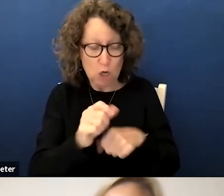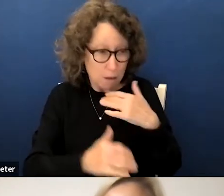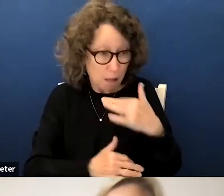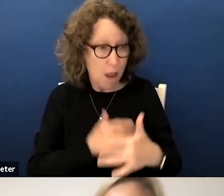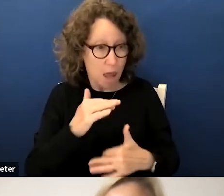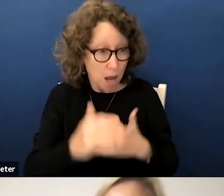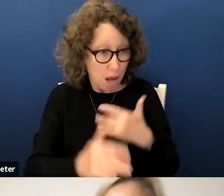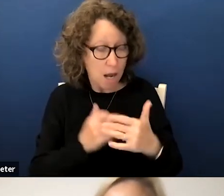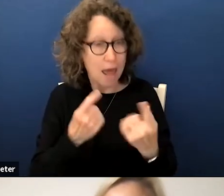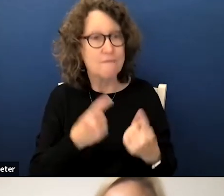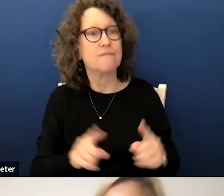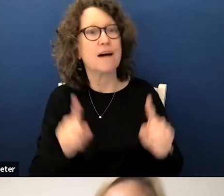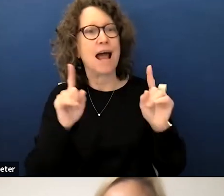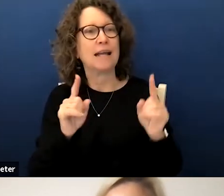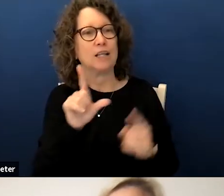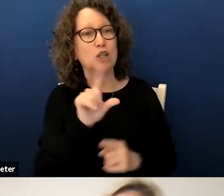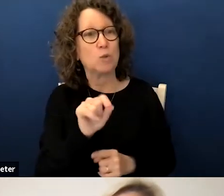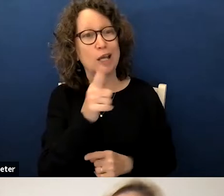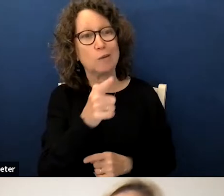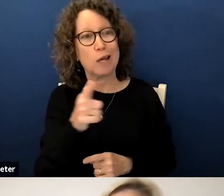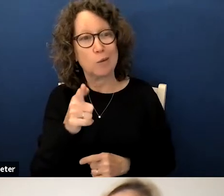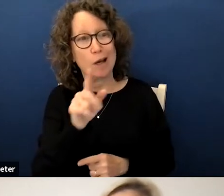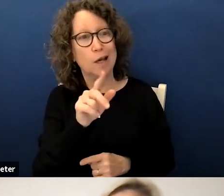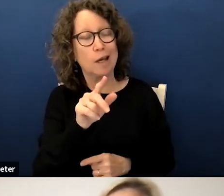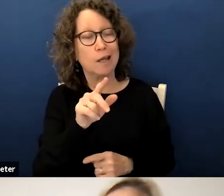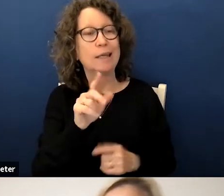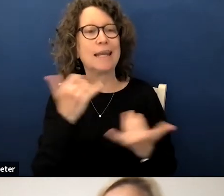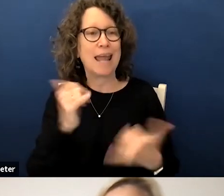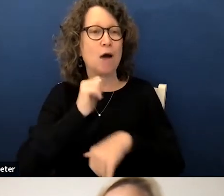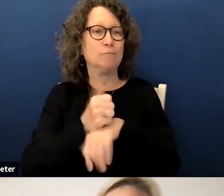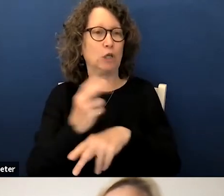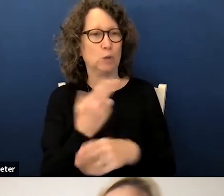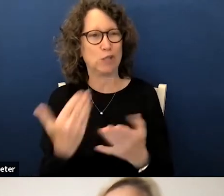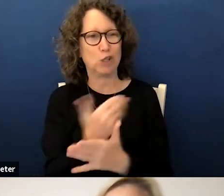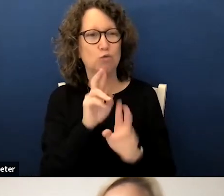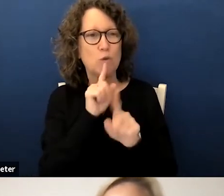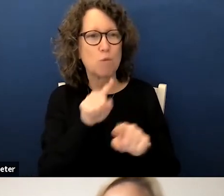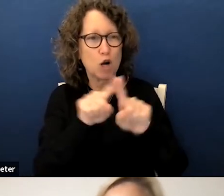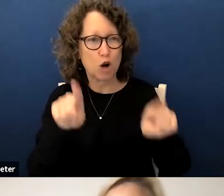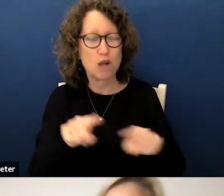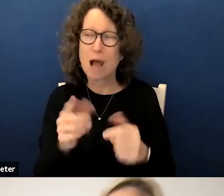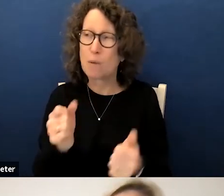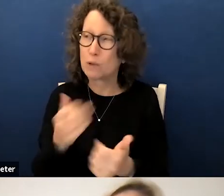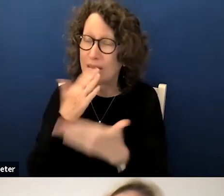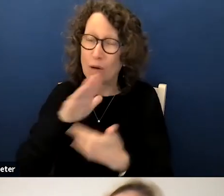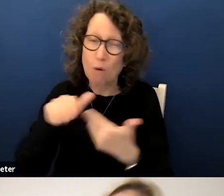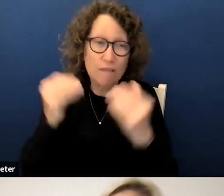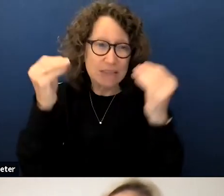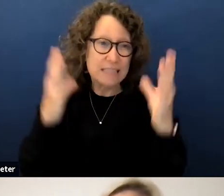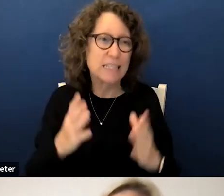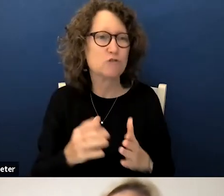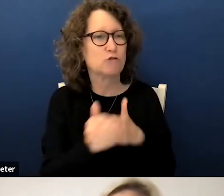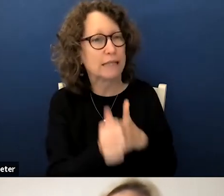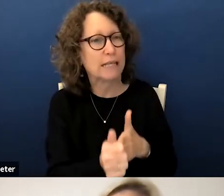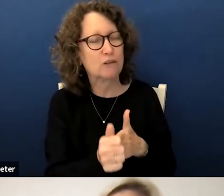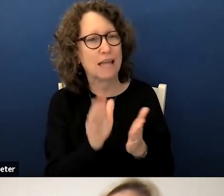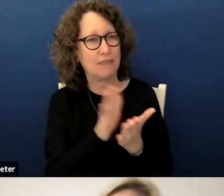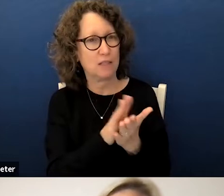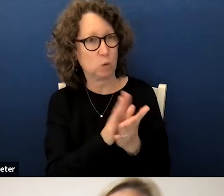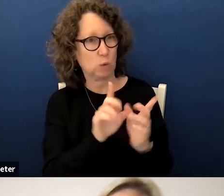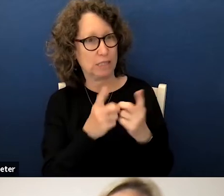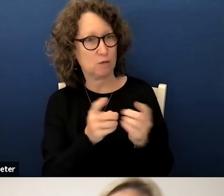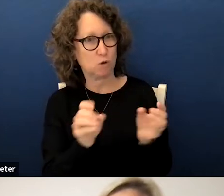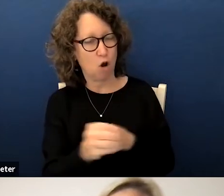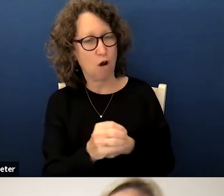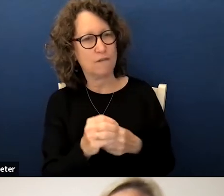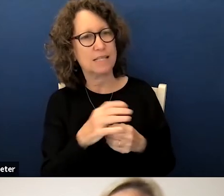and finally here we are in 2021 putting them in place i want to thank all the teachers and leaders at the district office who work to